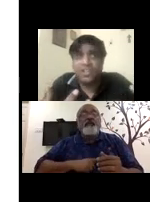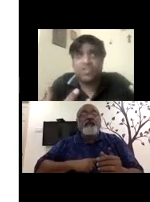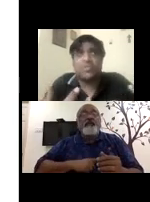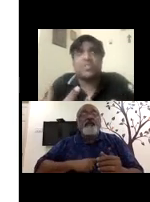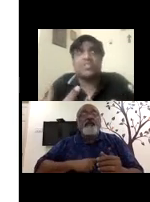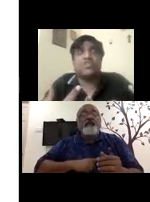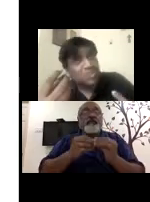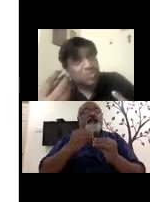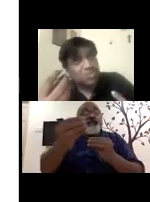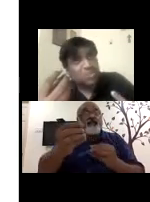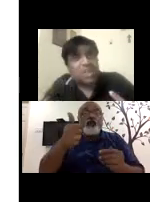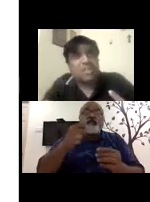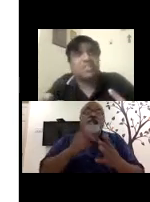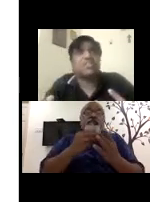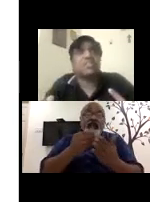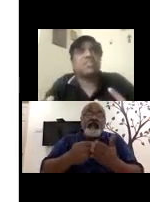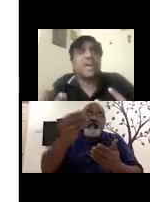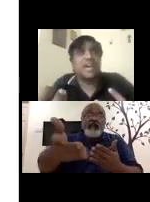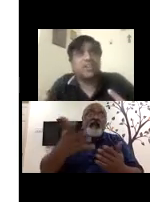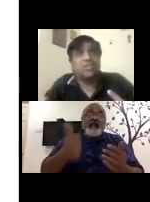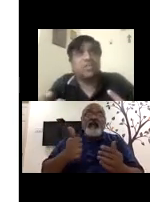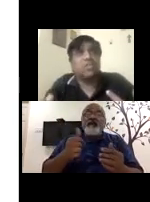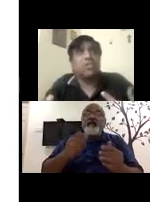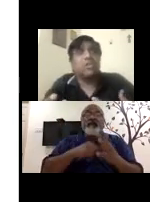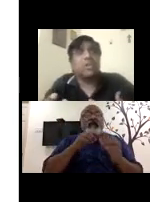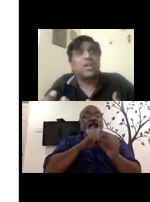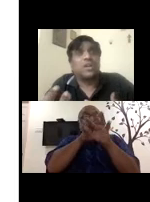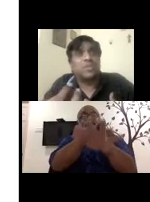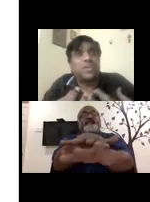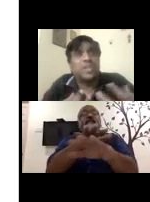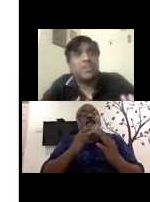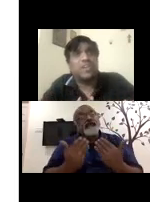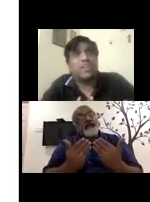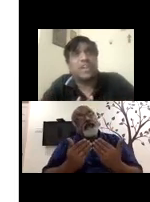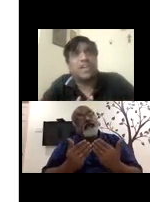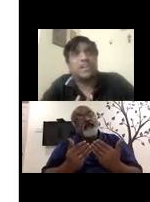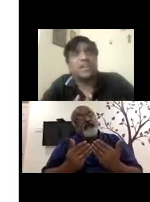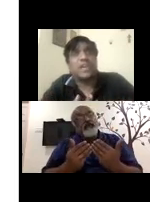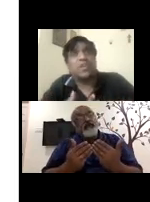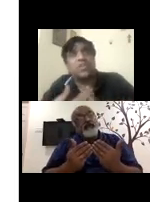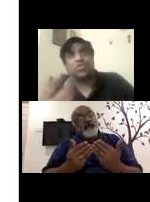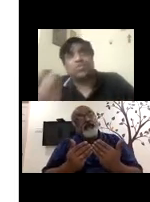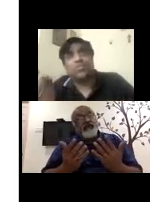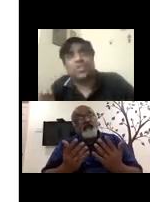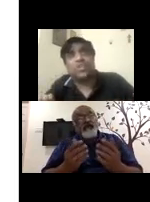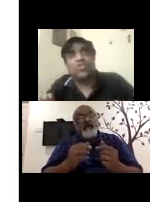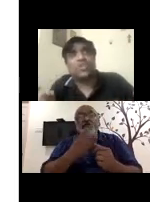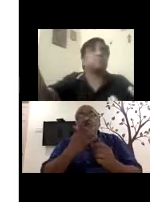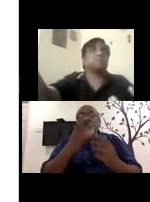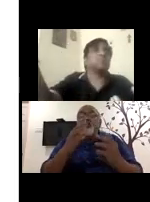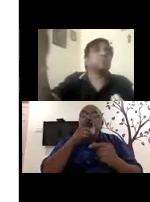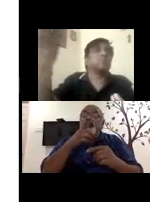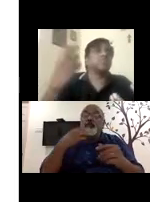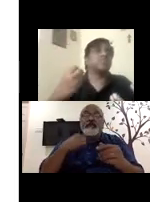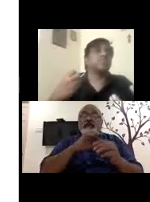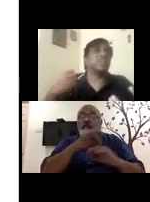their, in their jobs, the job as well, a person who starts in that role, uh, from a TVET track can also do, do